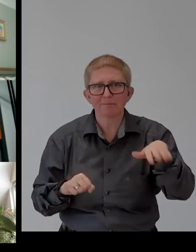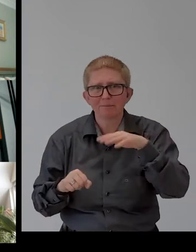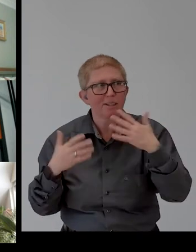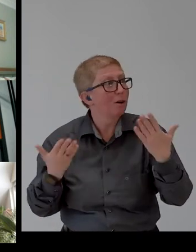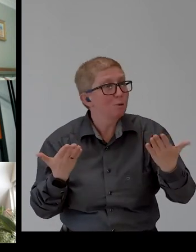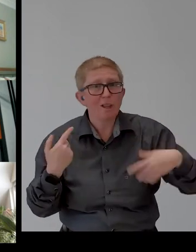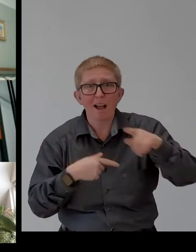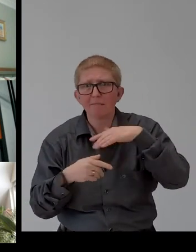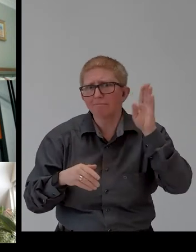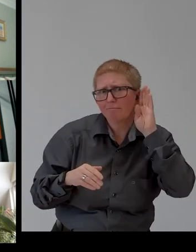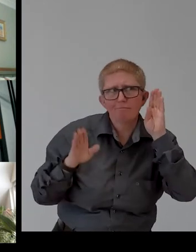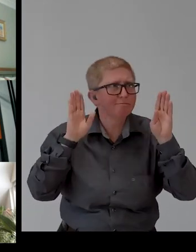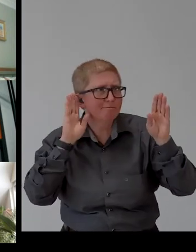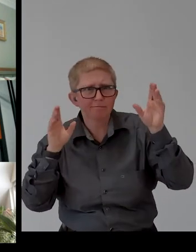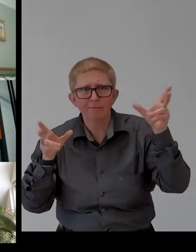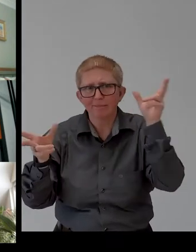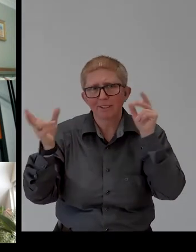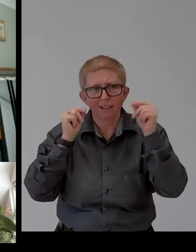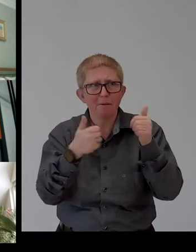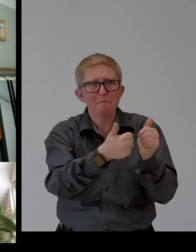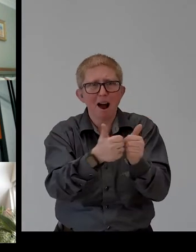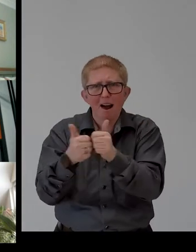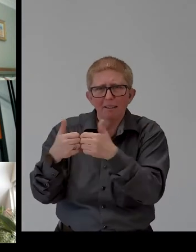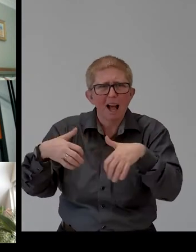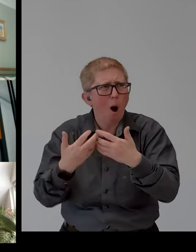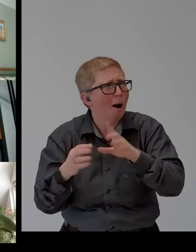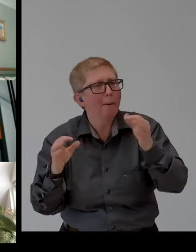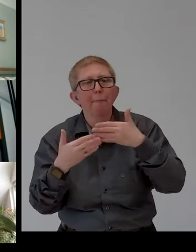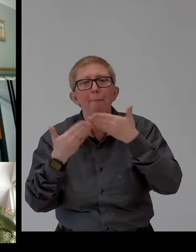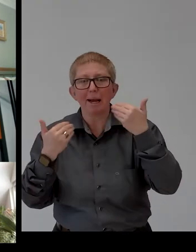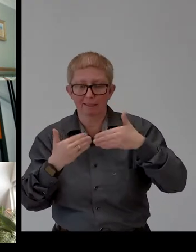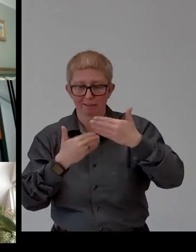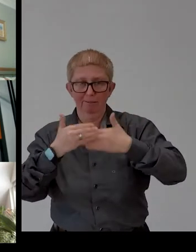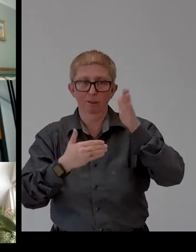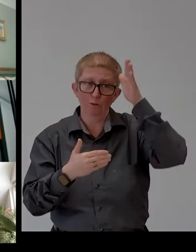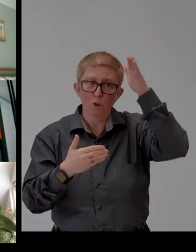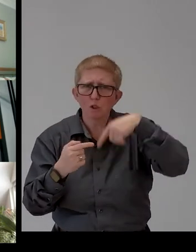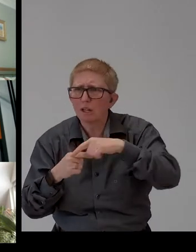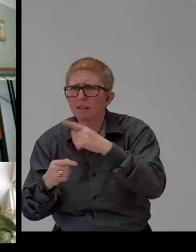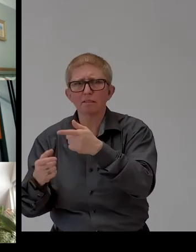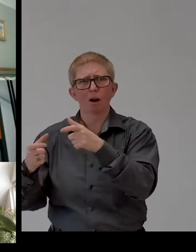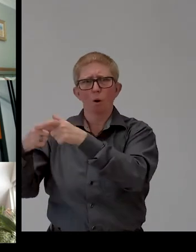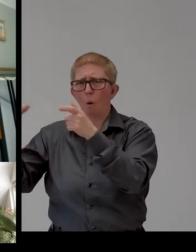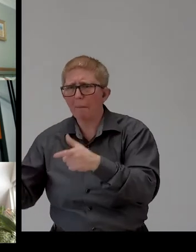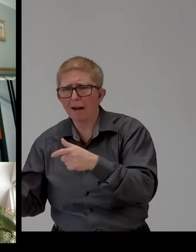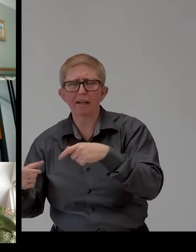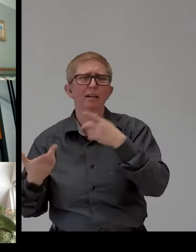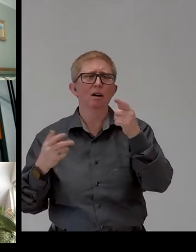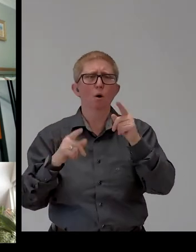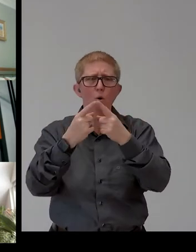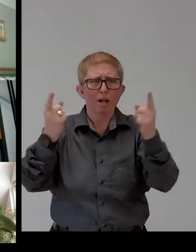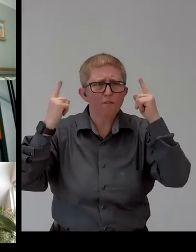partner with innovative work, whether it is done by companies, universities, government, funders,